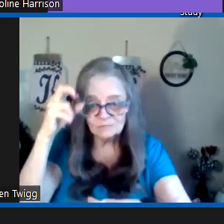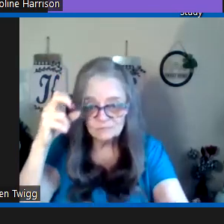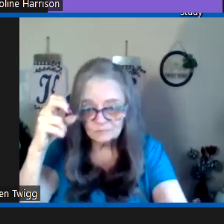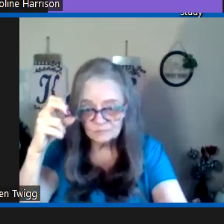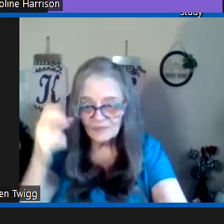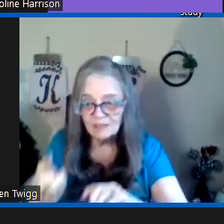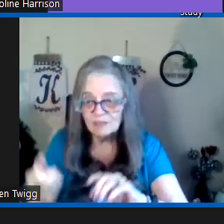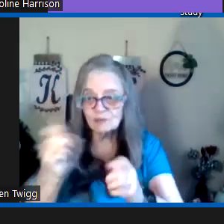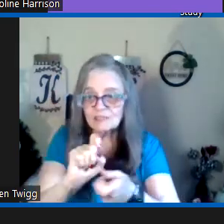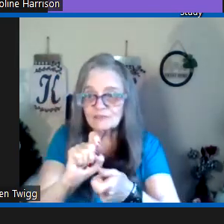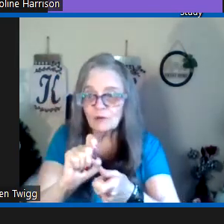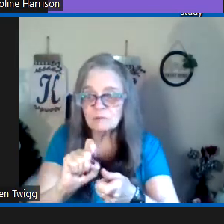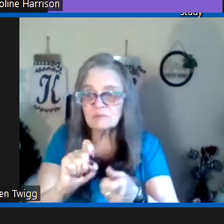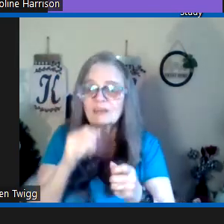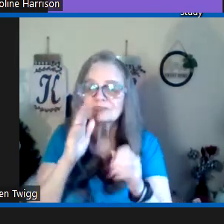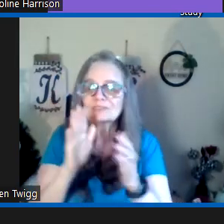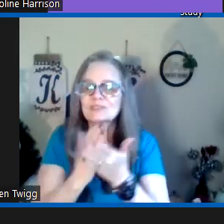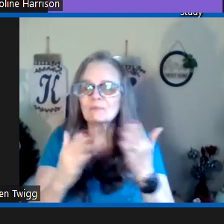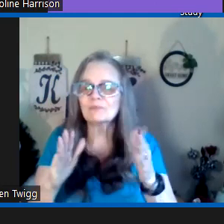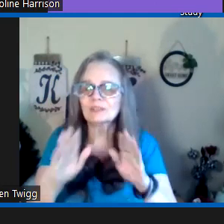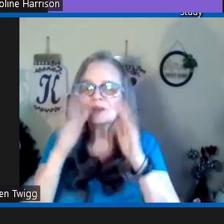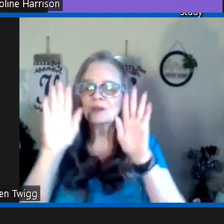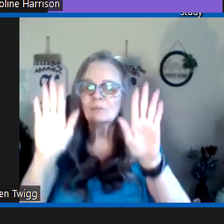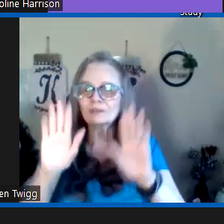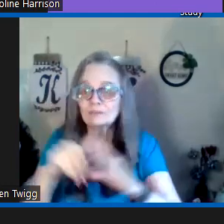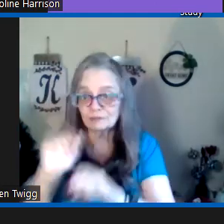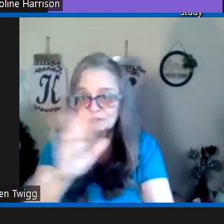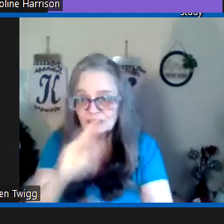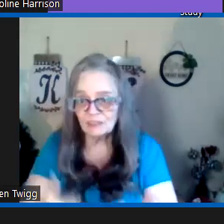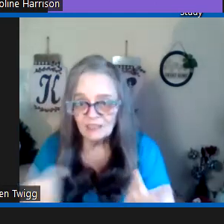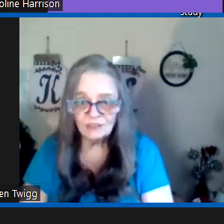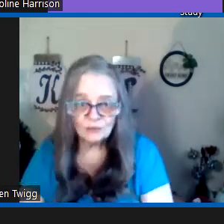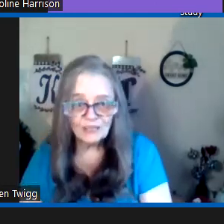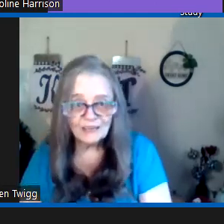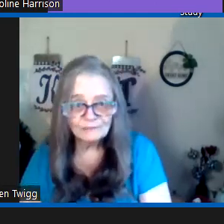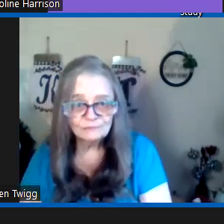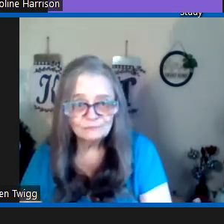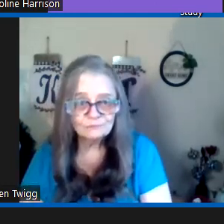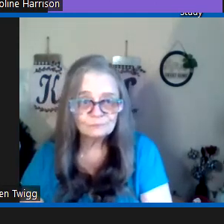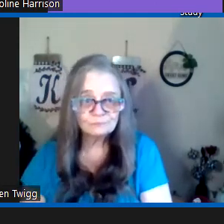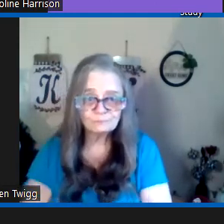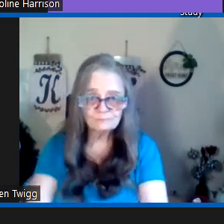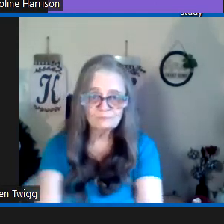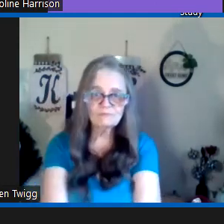satan transform himself into something wonderful in in your life